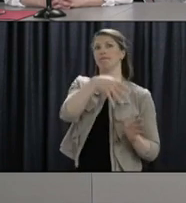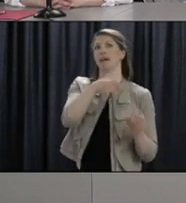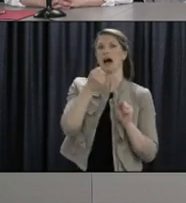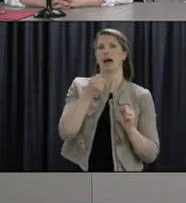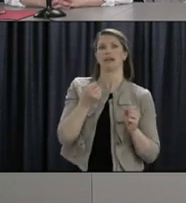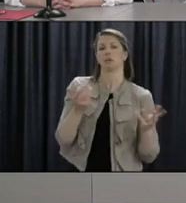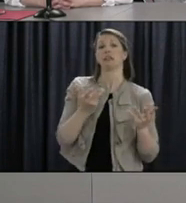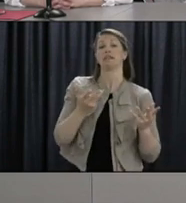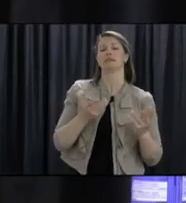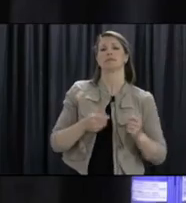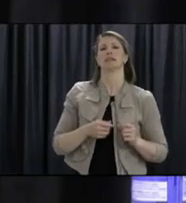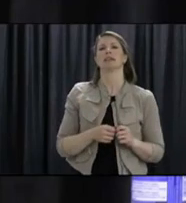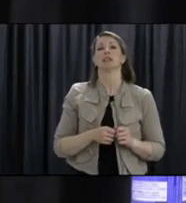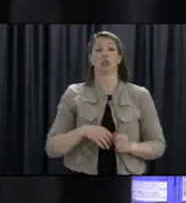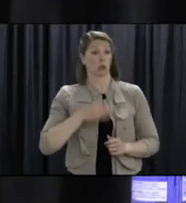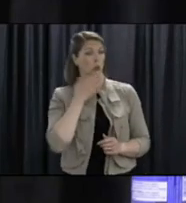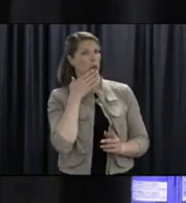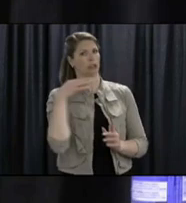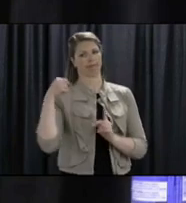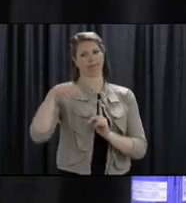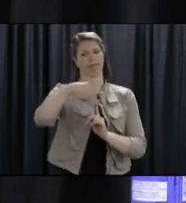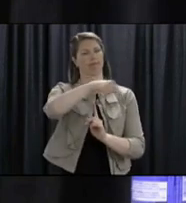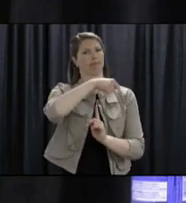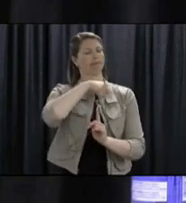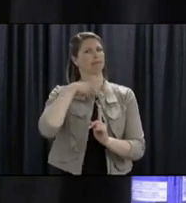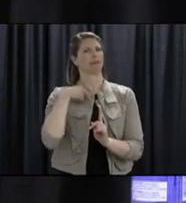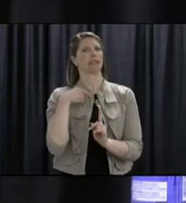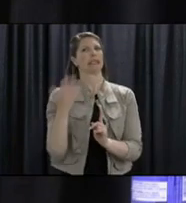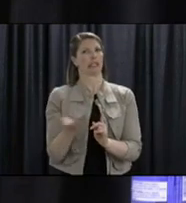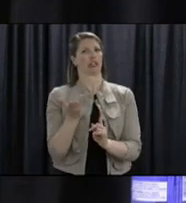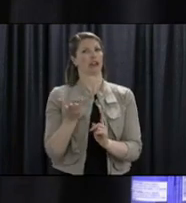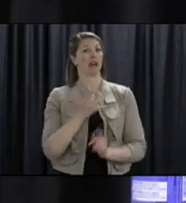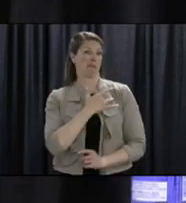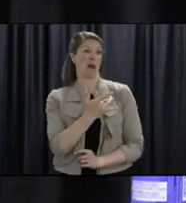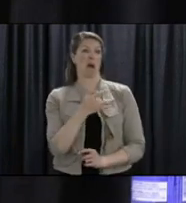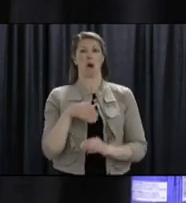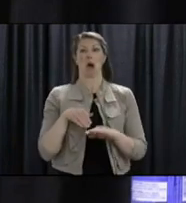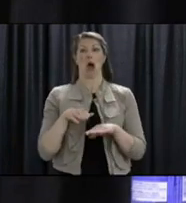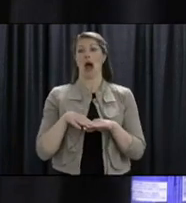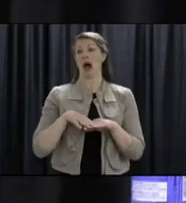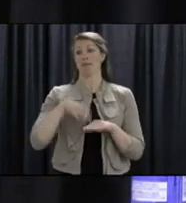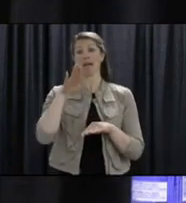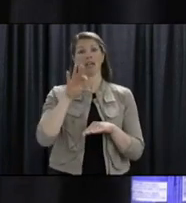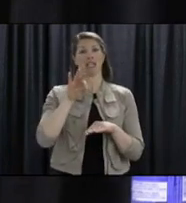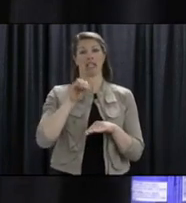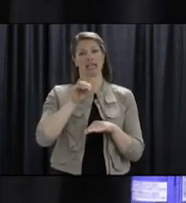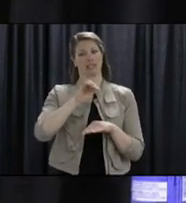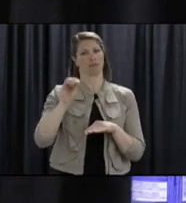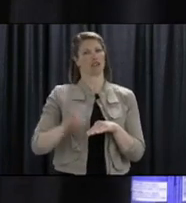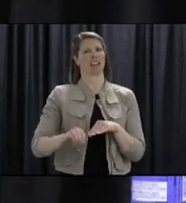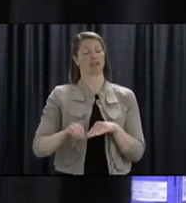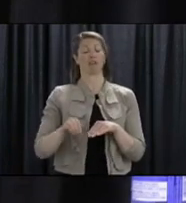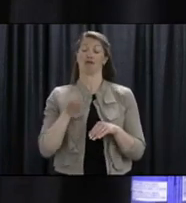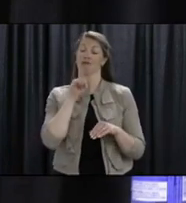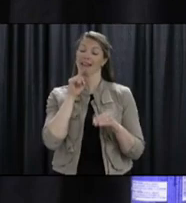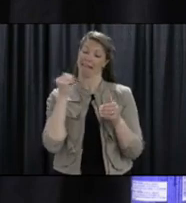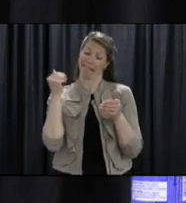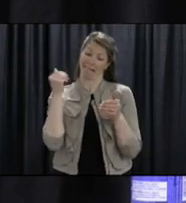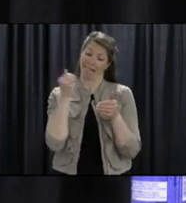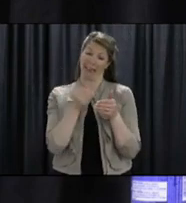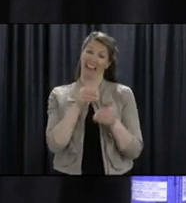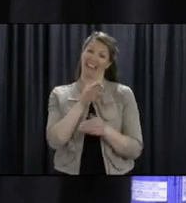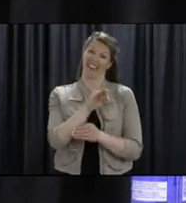well above 90% of contacts identified. And I think, in fact, it's closer to 100%.